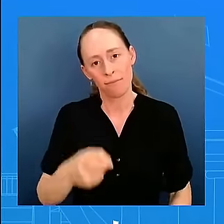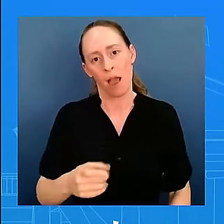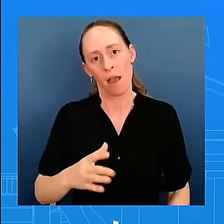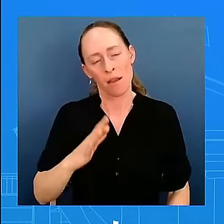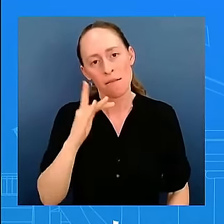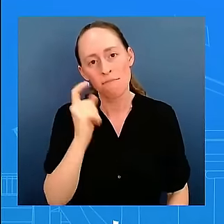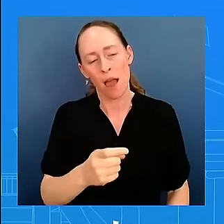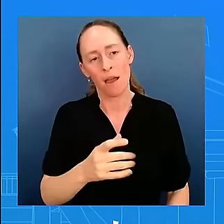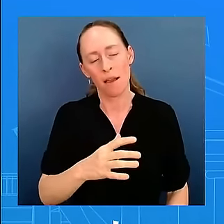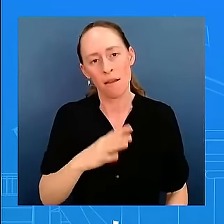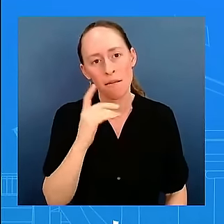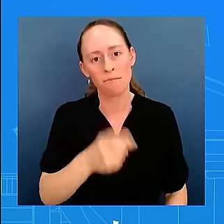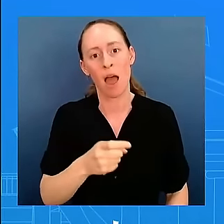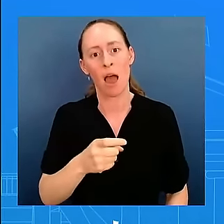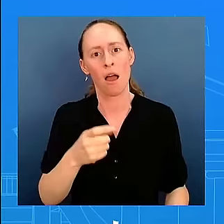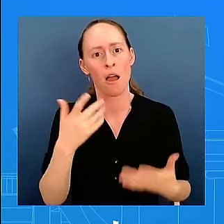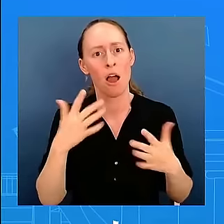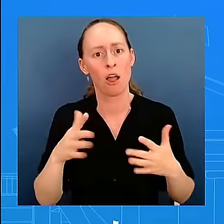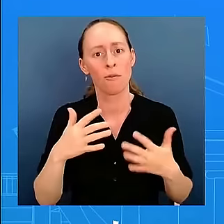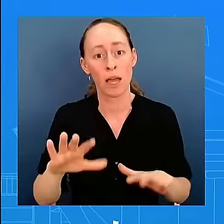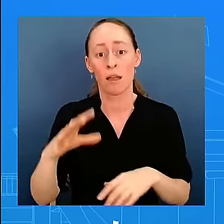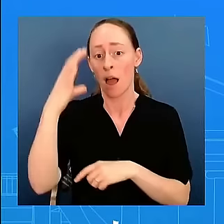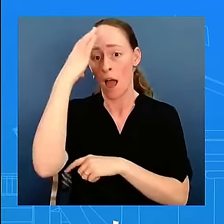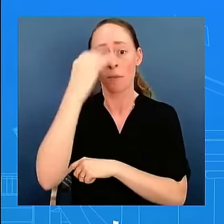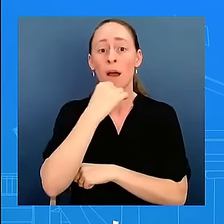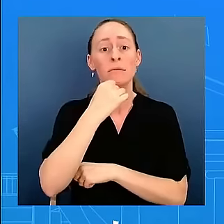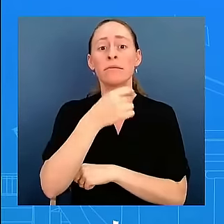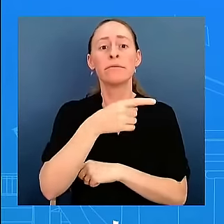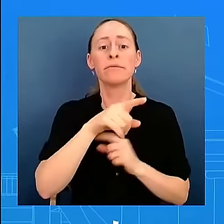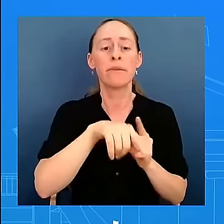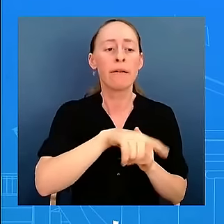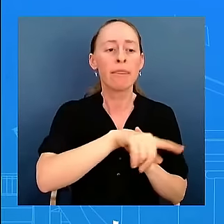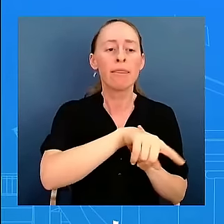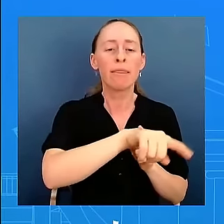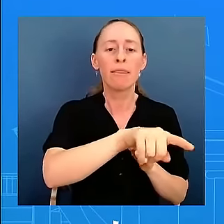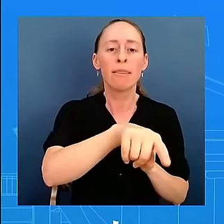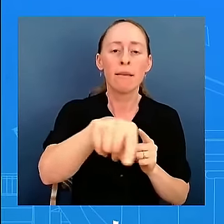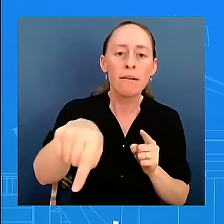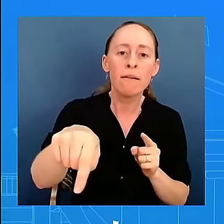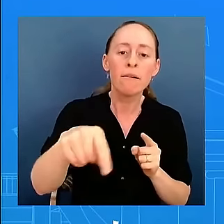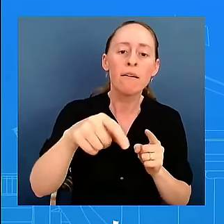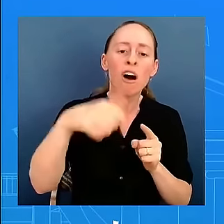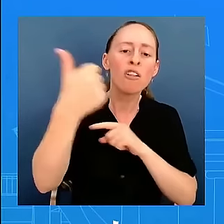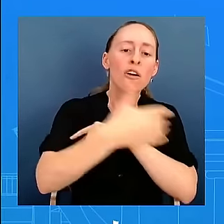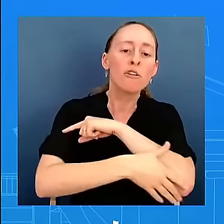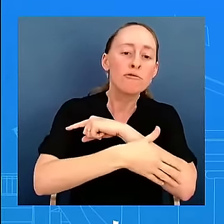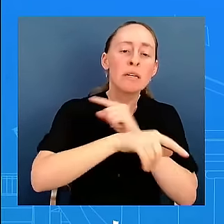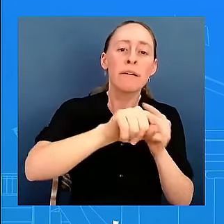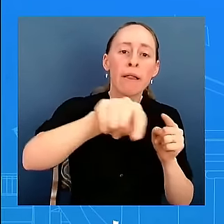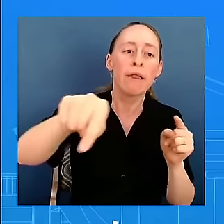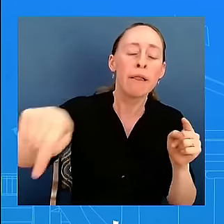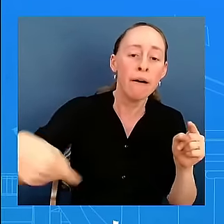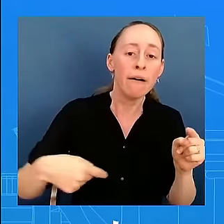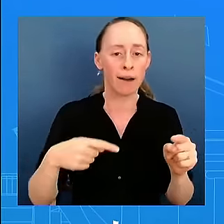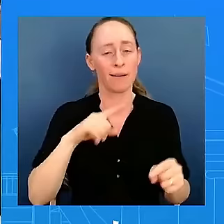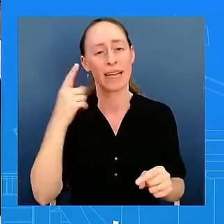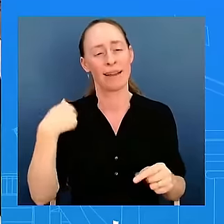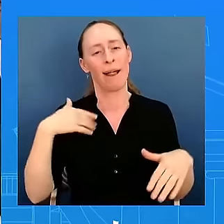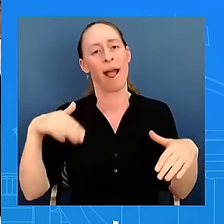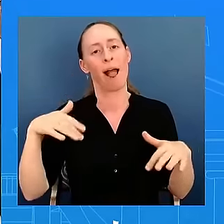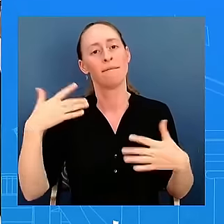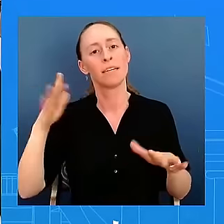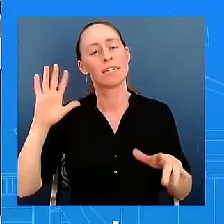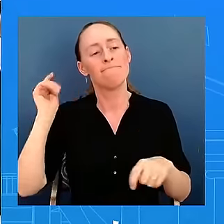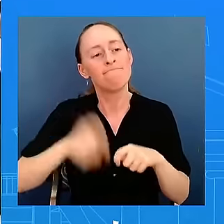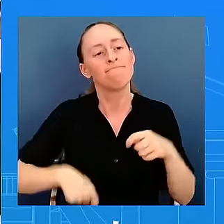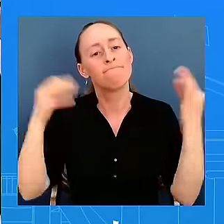have made compromises to get us to this point. And yet, we're still not there. So there's still a need for compromise. And will the President be saying to